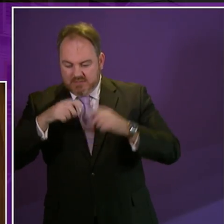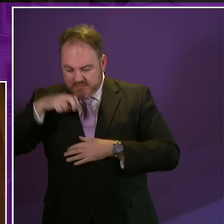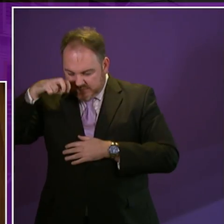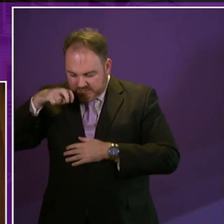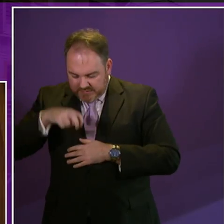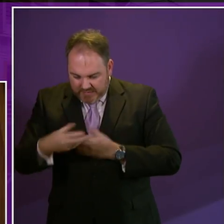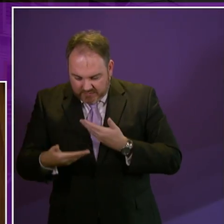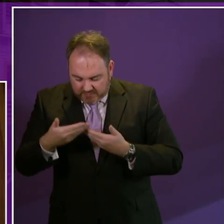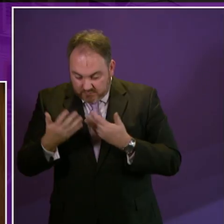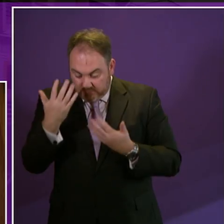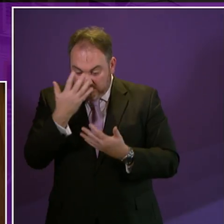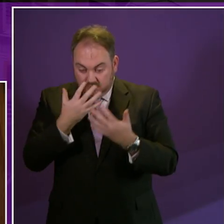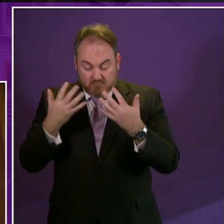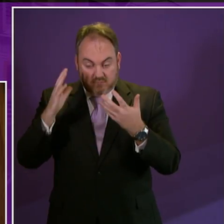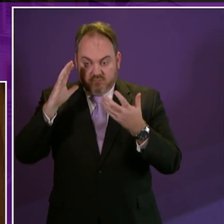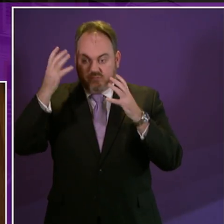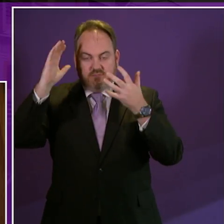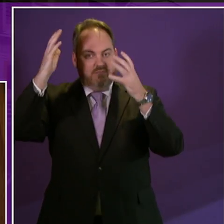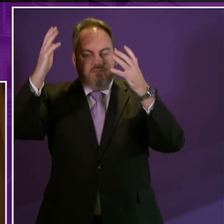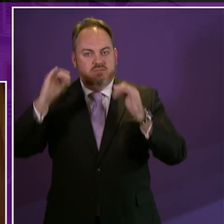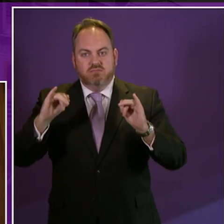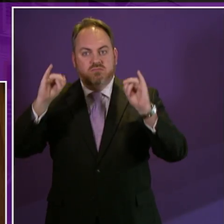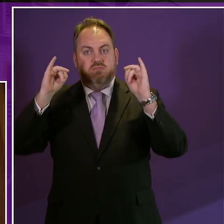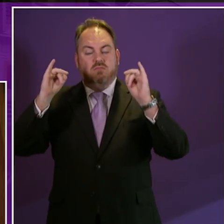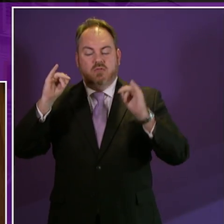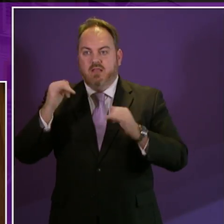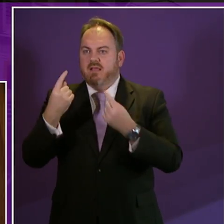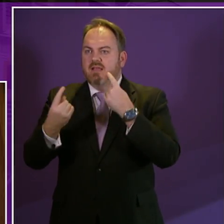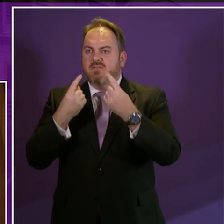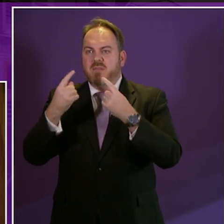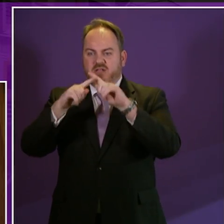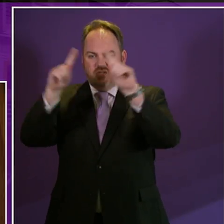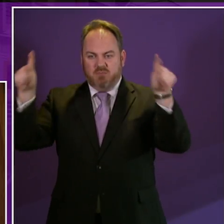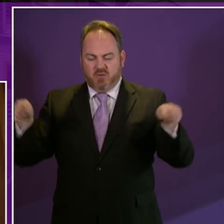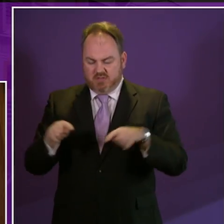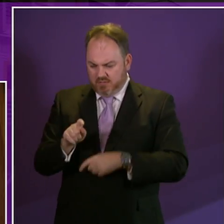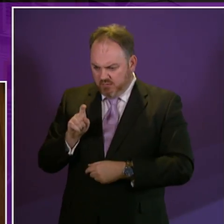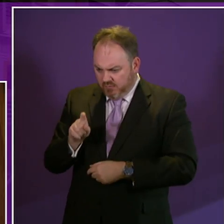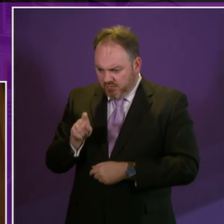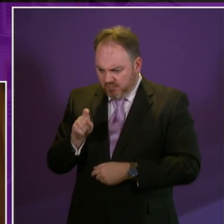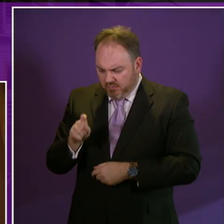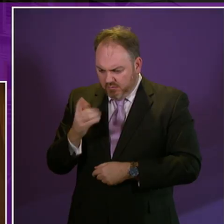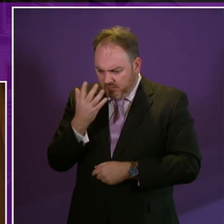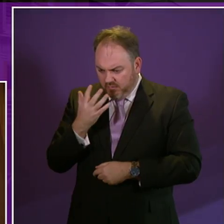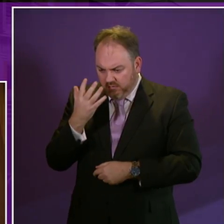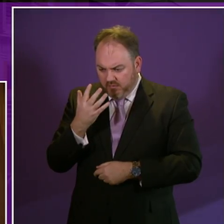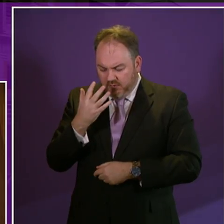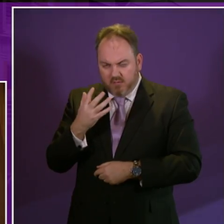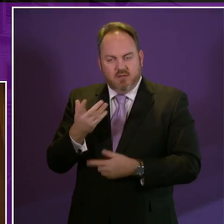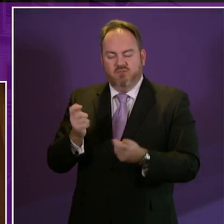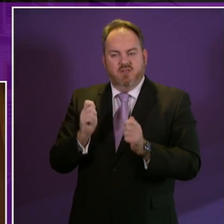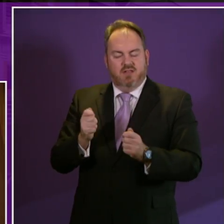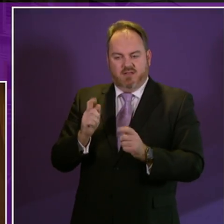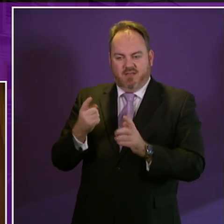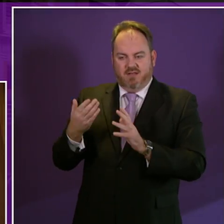There was also a situation where I stood at one of the information monitors, and the council had never expected a visually impaired